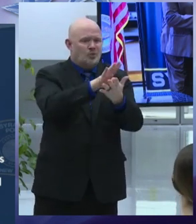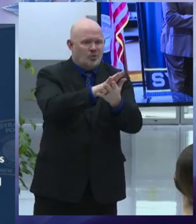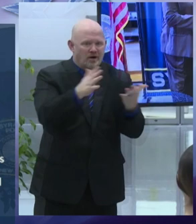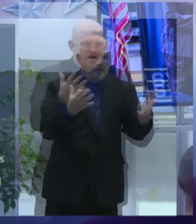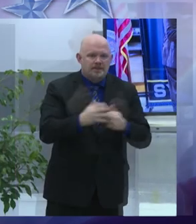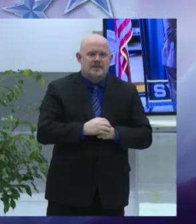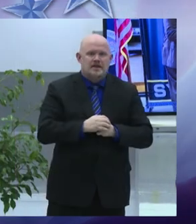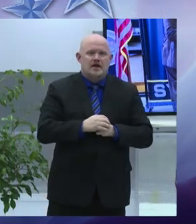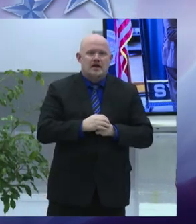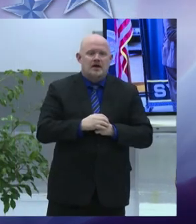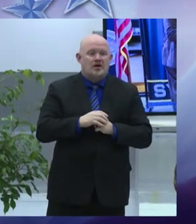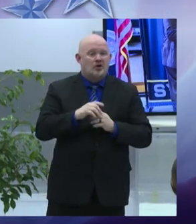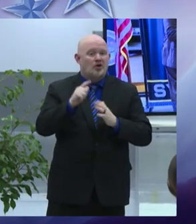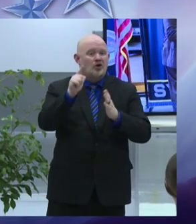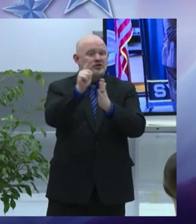year